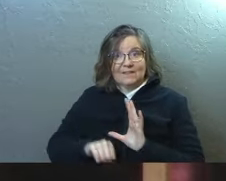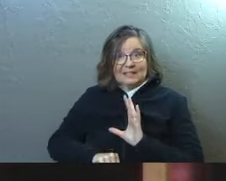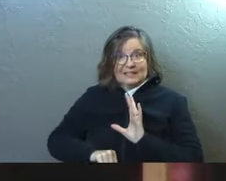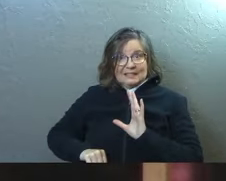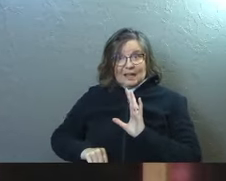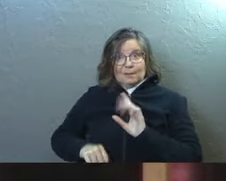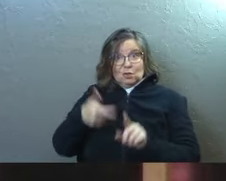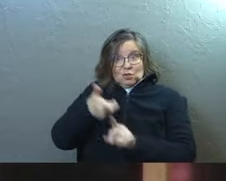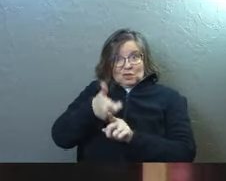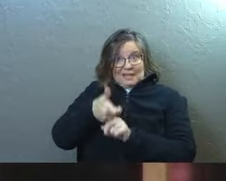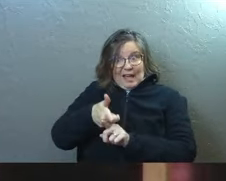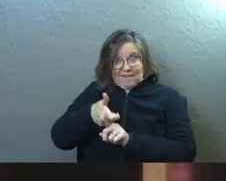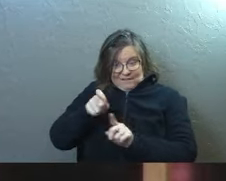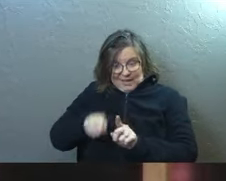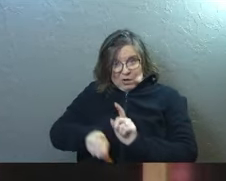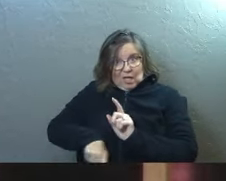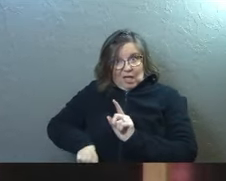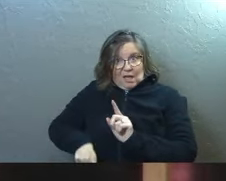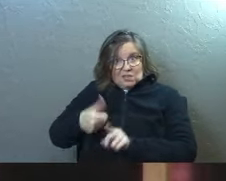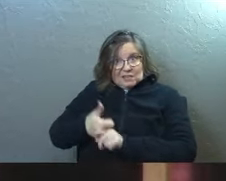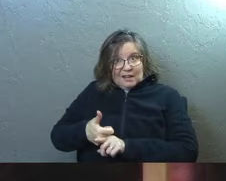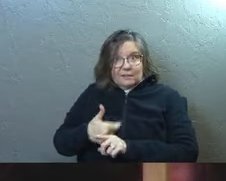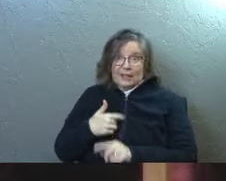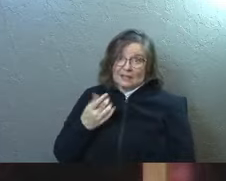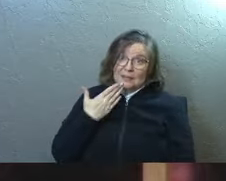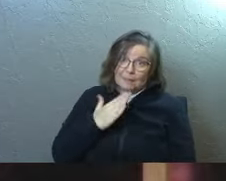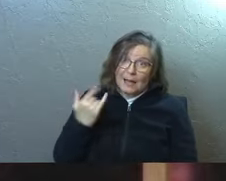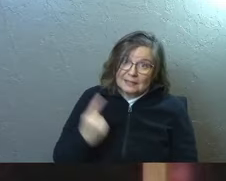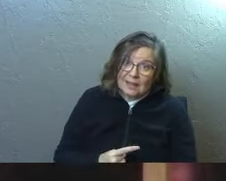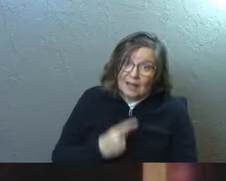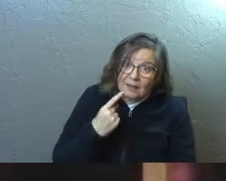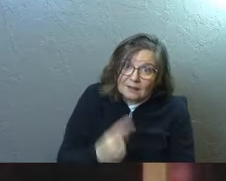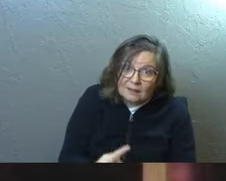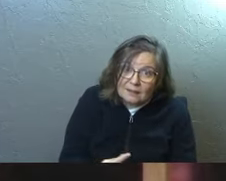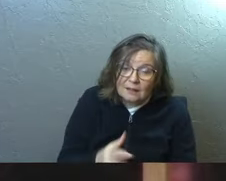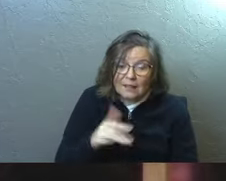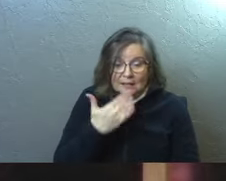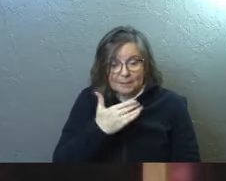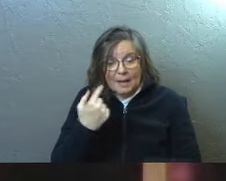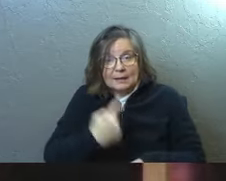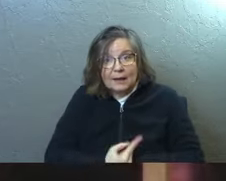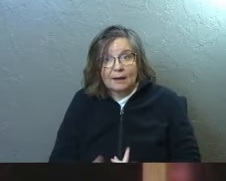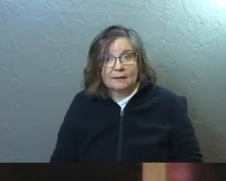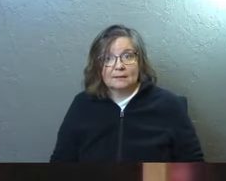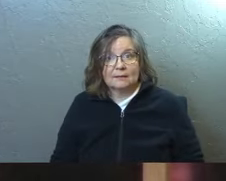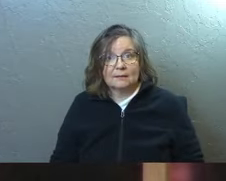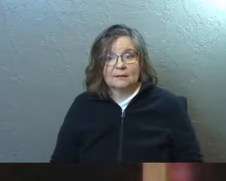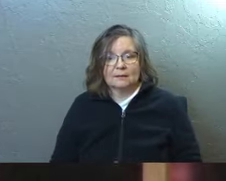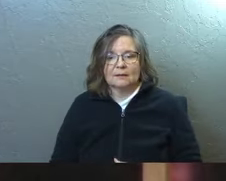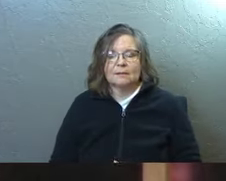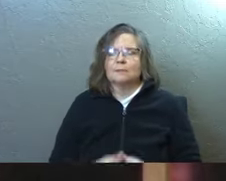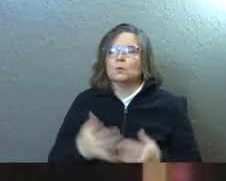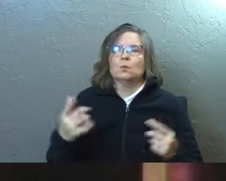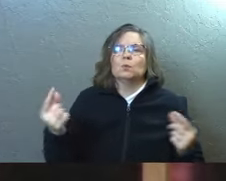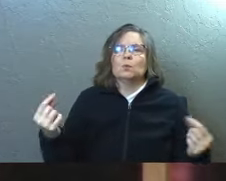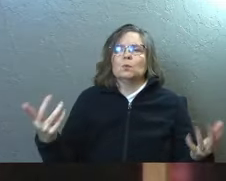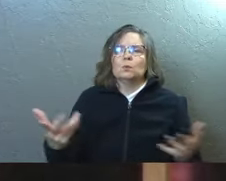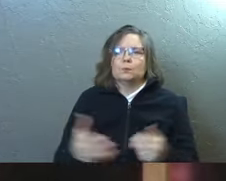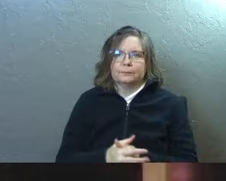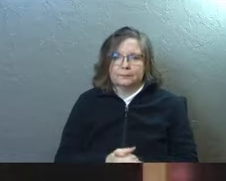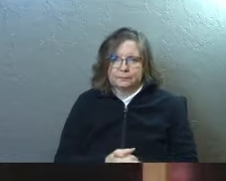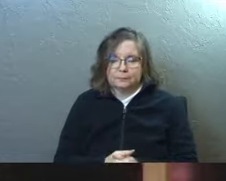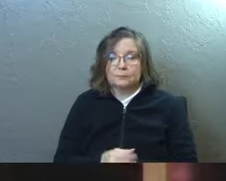was in your hand. That's a bad day, right? That's a bad day. So what do you do?